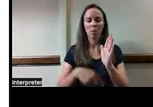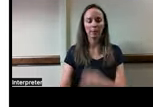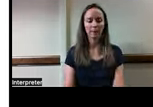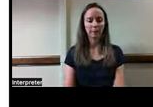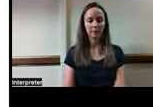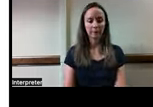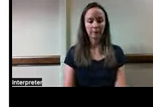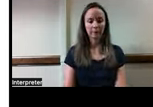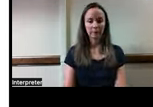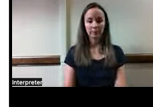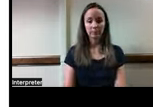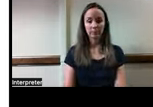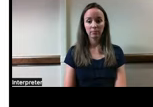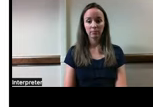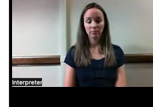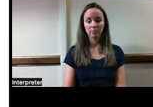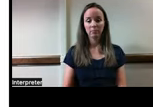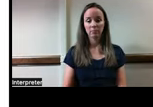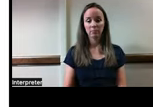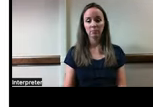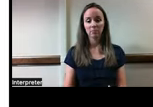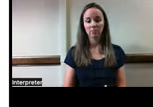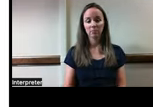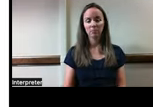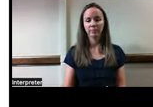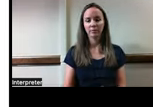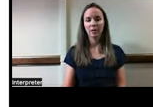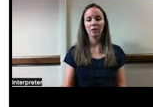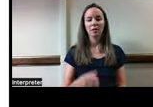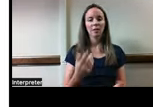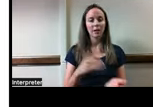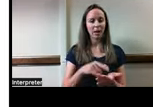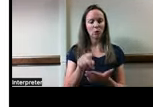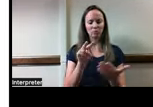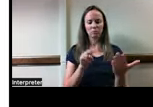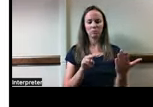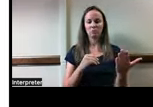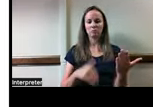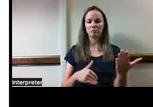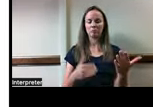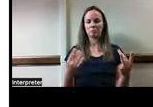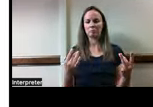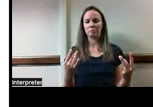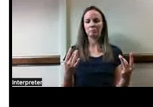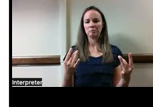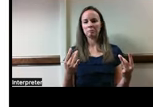And again, this is probably one of those situations where your spidey sense is tingling and you're wondering,